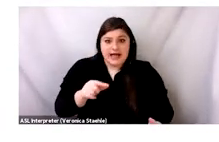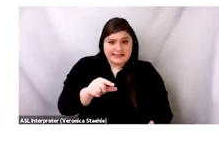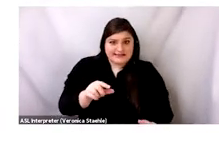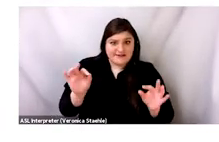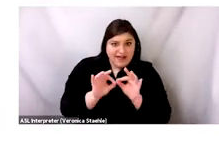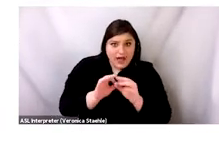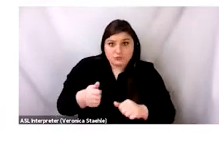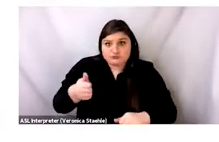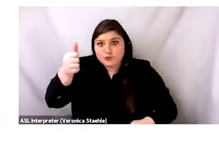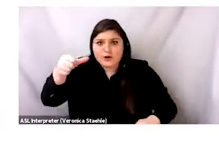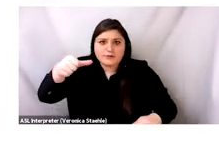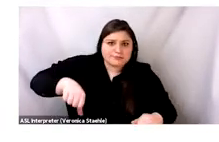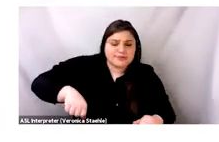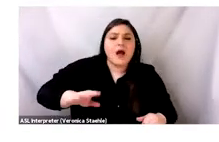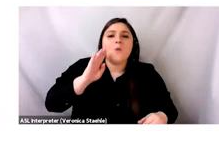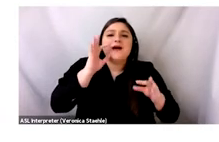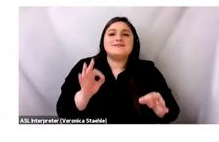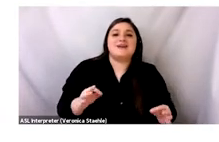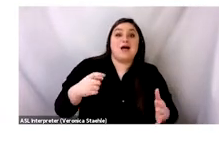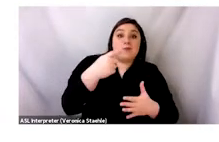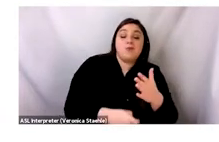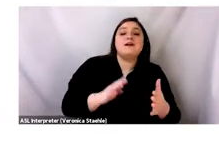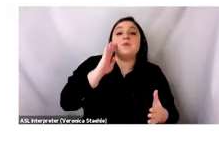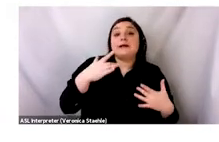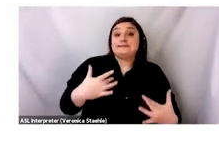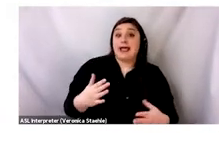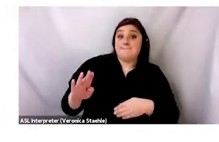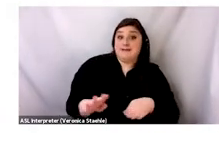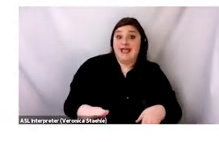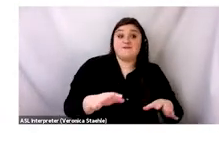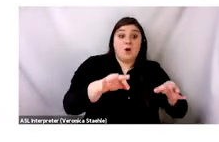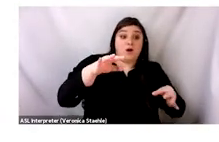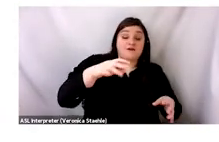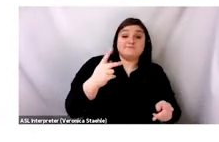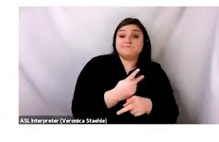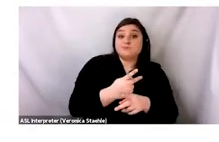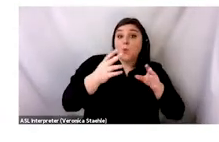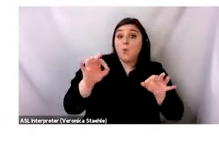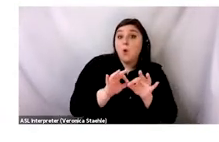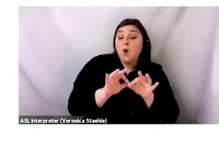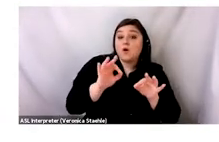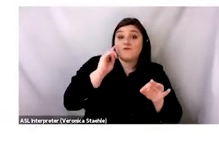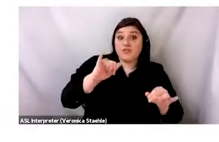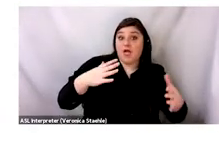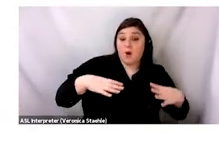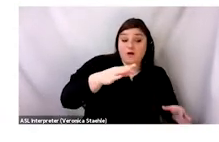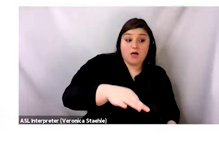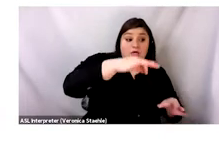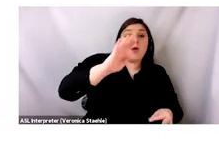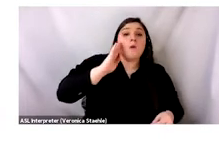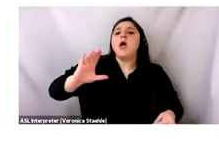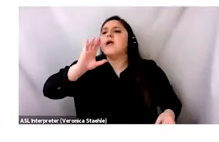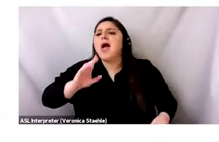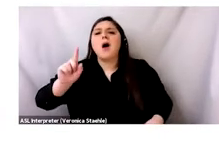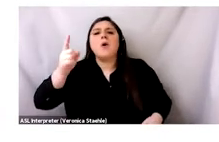starts marketing it just by shouting out prices. So two ganasidi, three ganasidi, ten ganasidi, whatever it is that she's decided it's